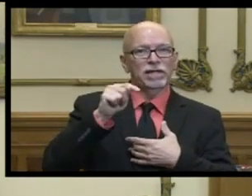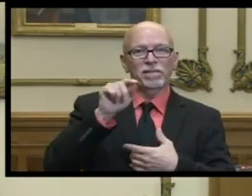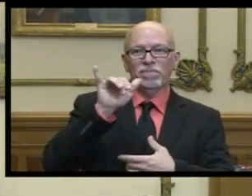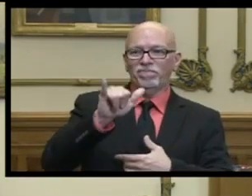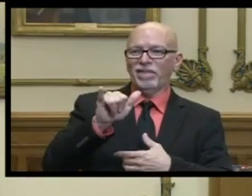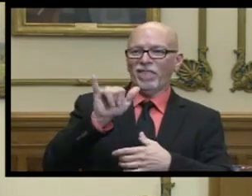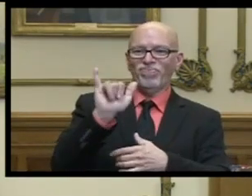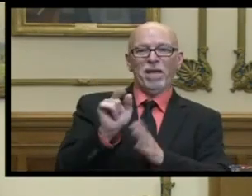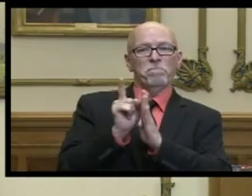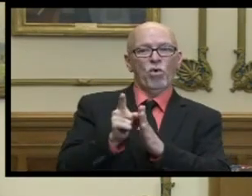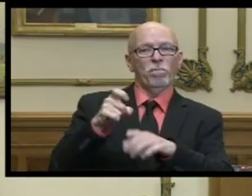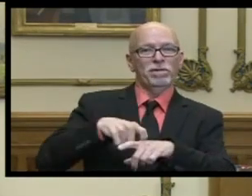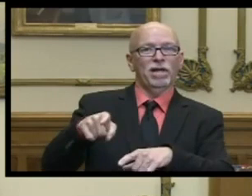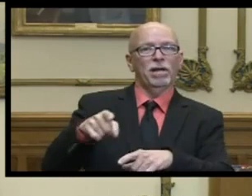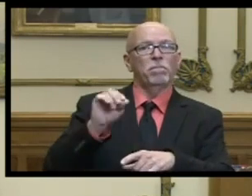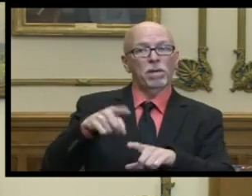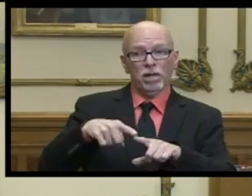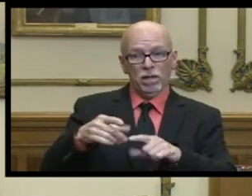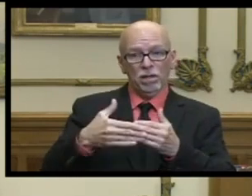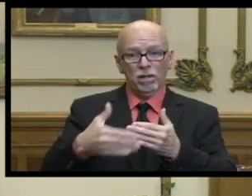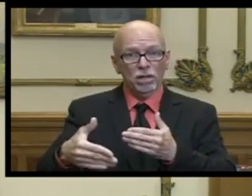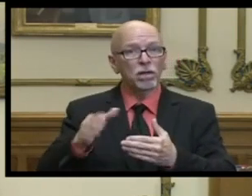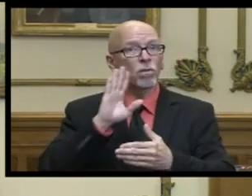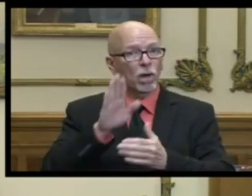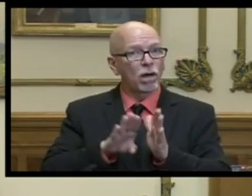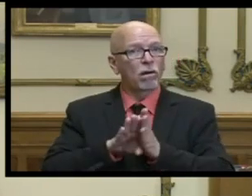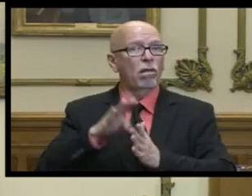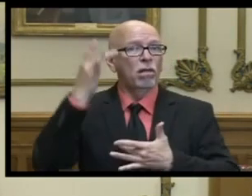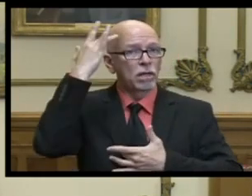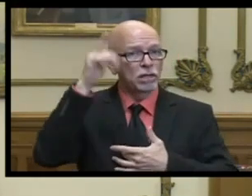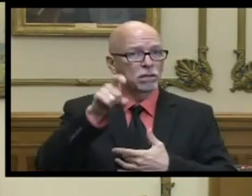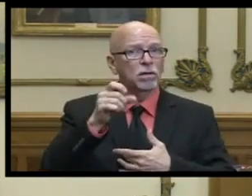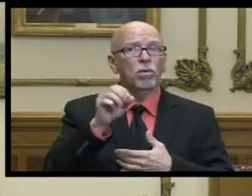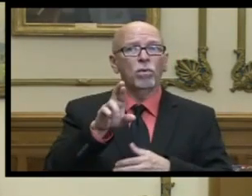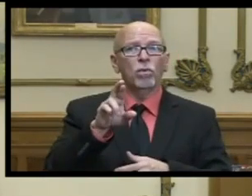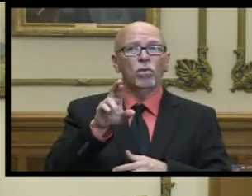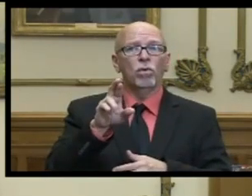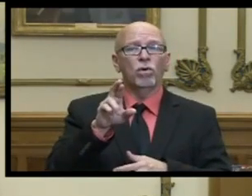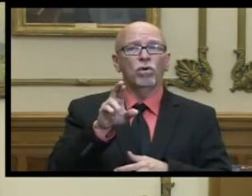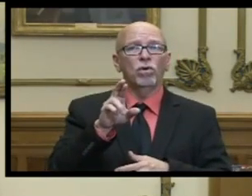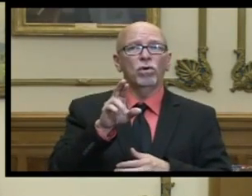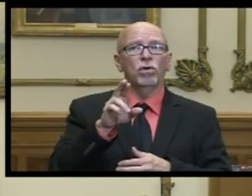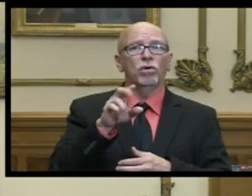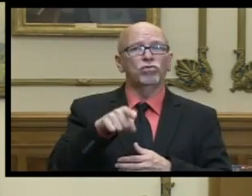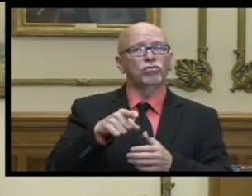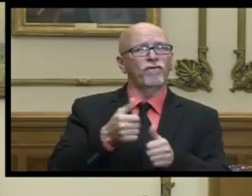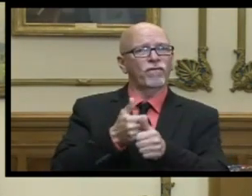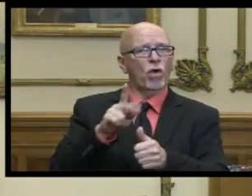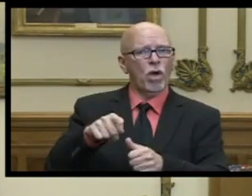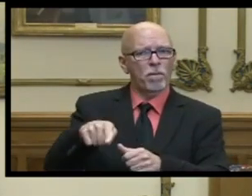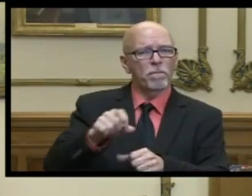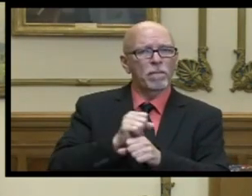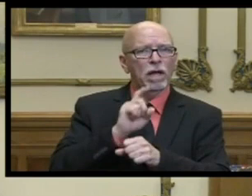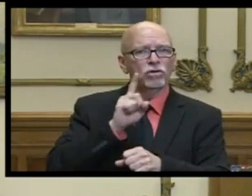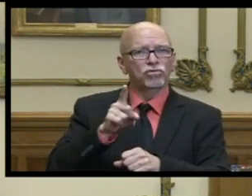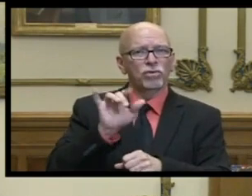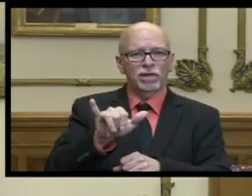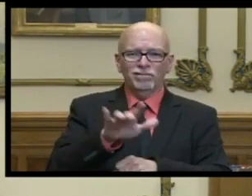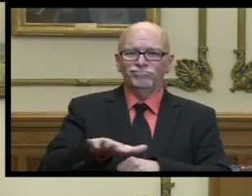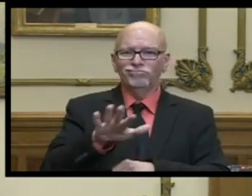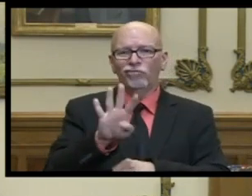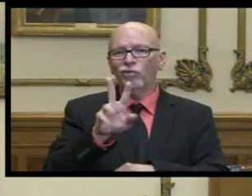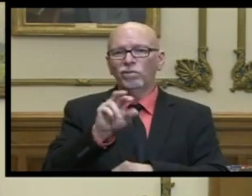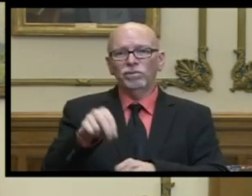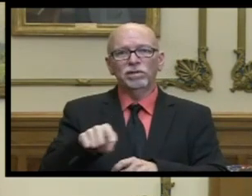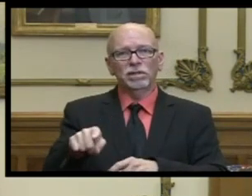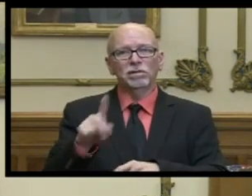in time and did they potentially develop symptoms or did you follow up to make sure that out of you know that